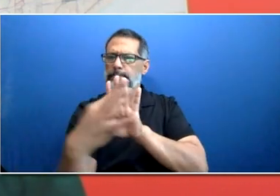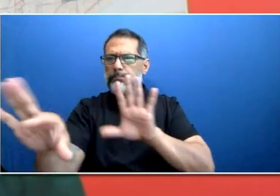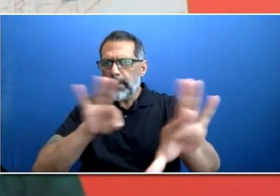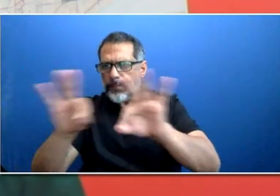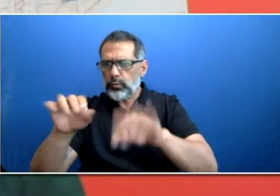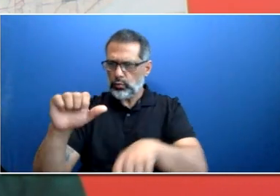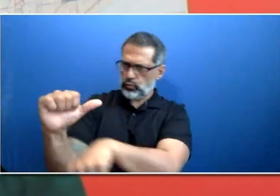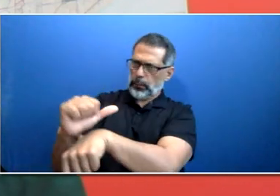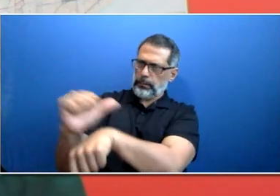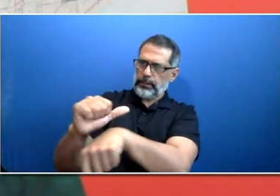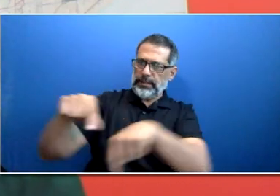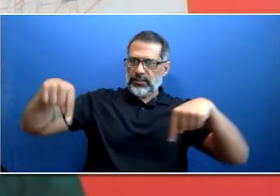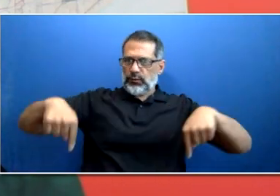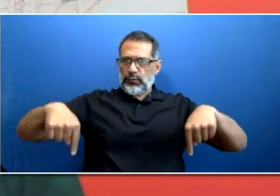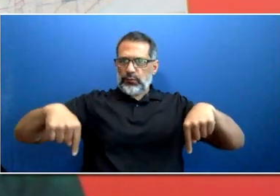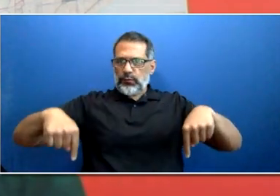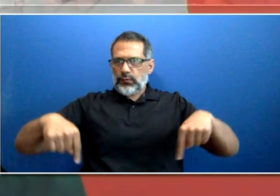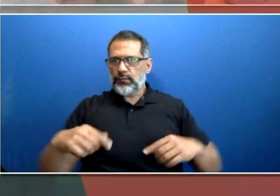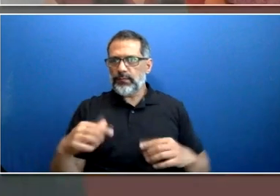remarks for this session.